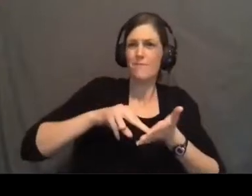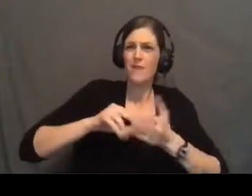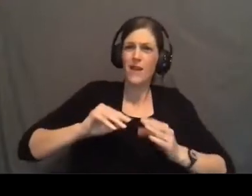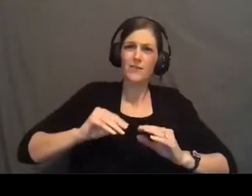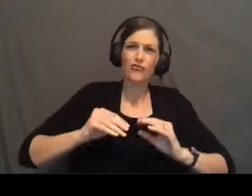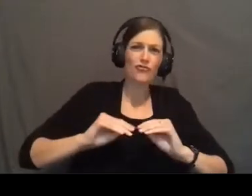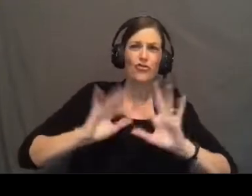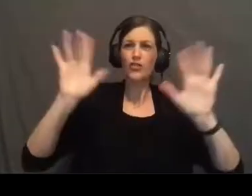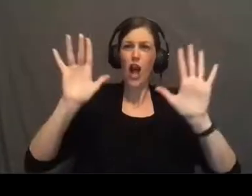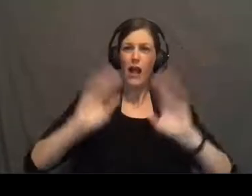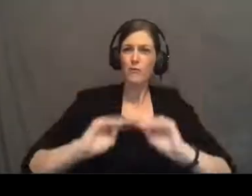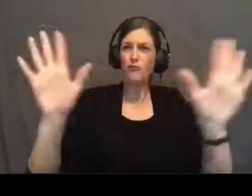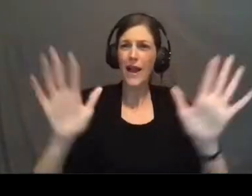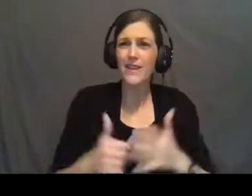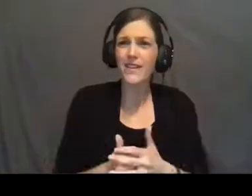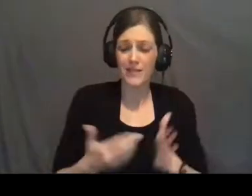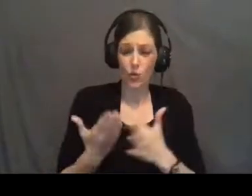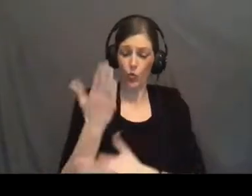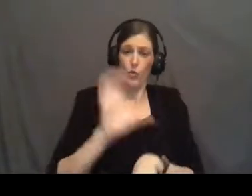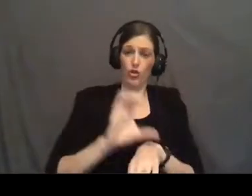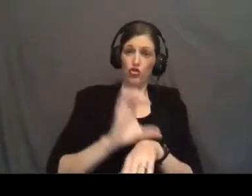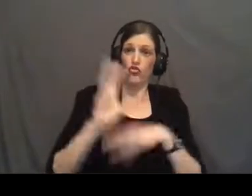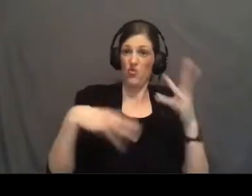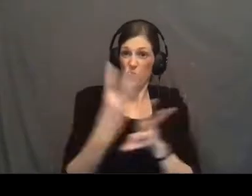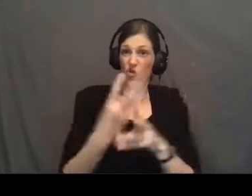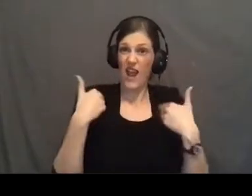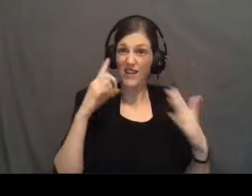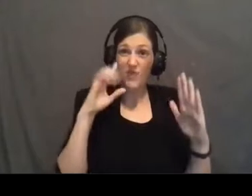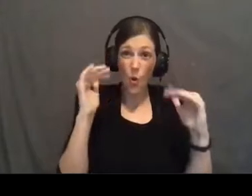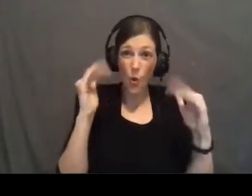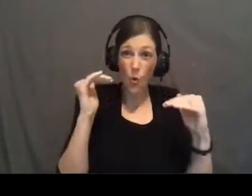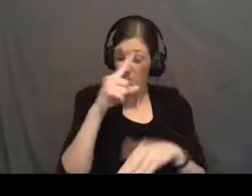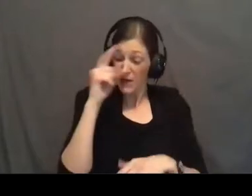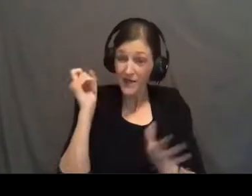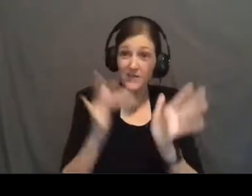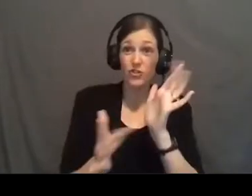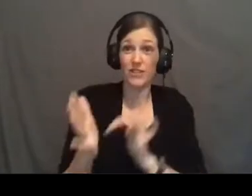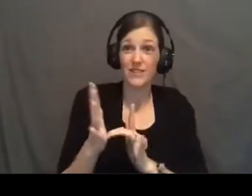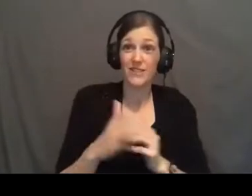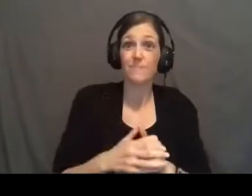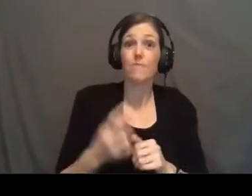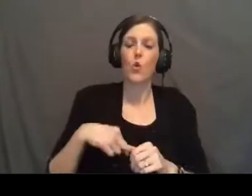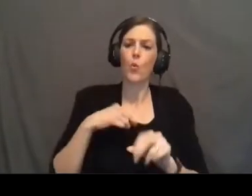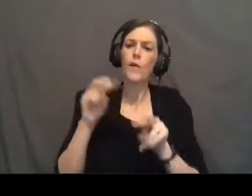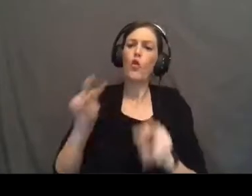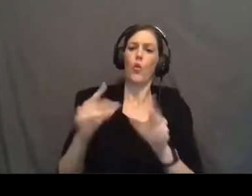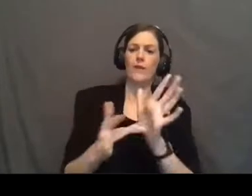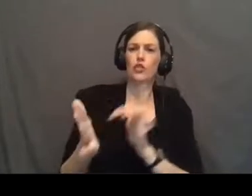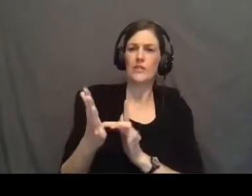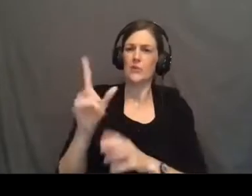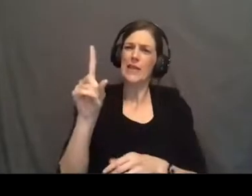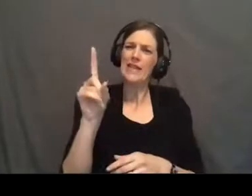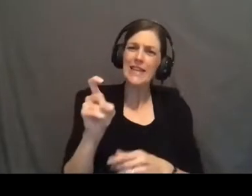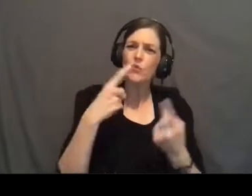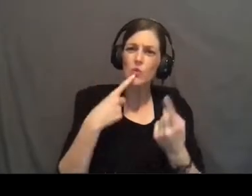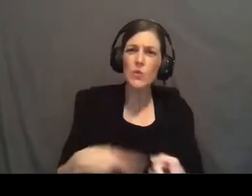before Jesus because it's through the church that the world has any hope because of Jesus. We look at Jesus, we need to